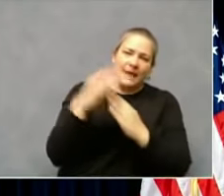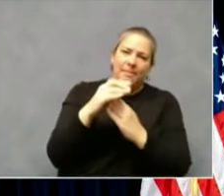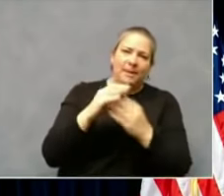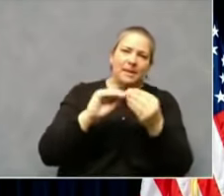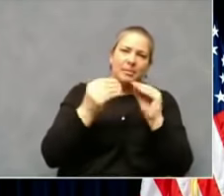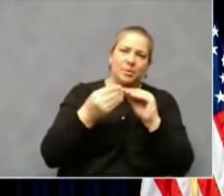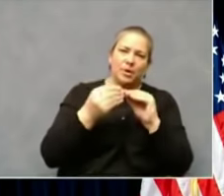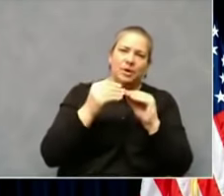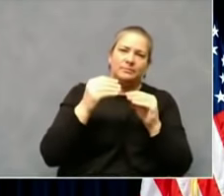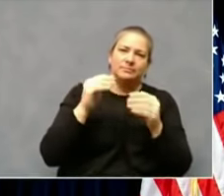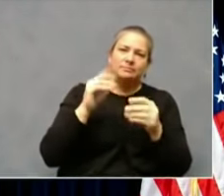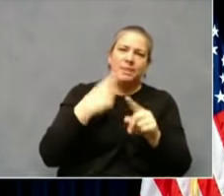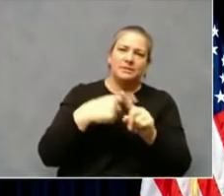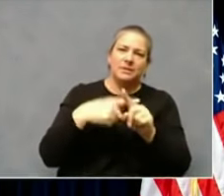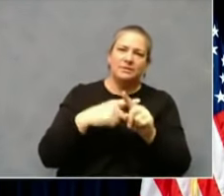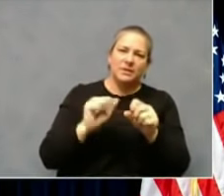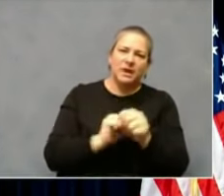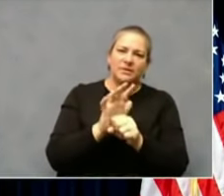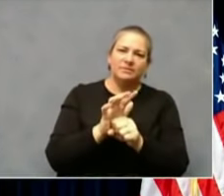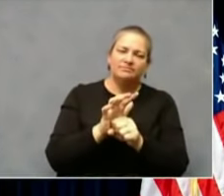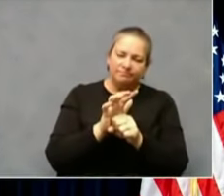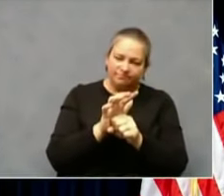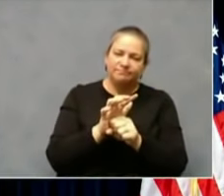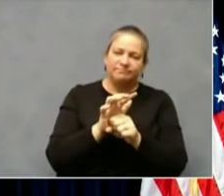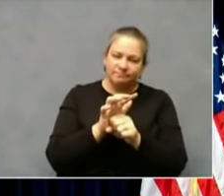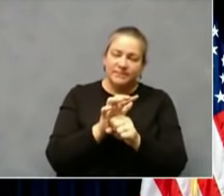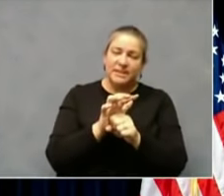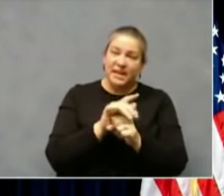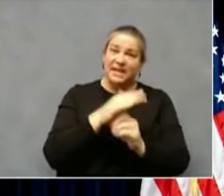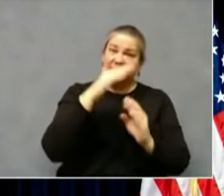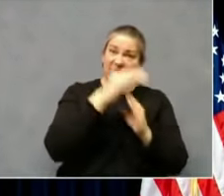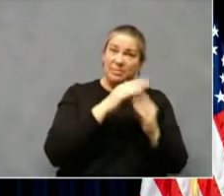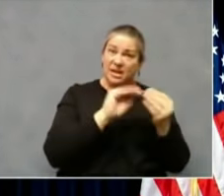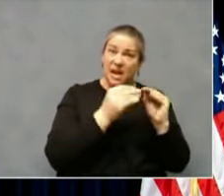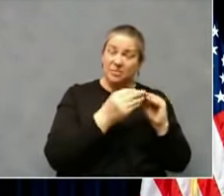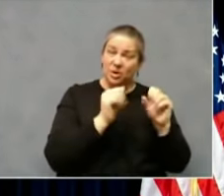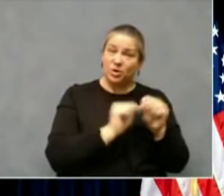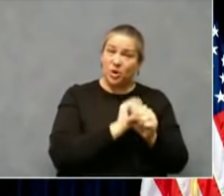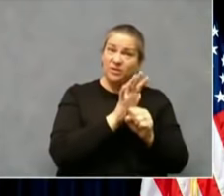more people are going to need to go to the hospital, and more people are going to die.